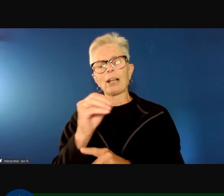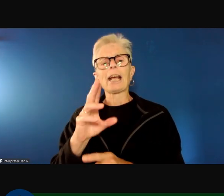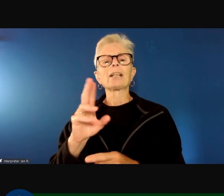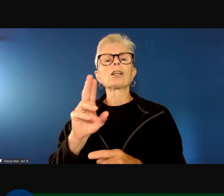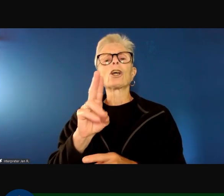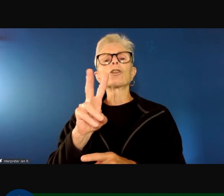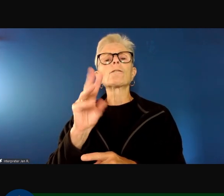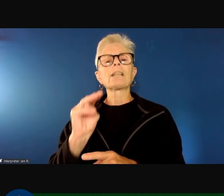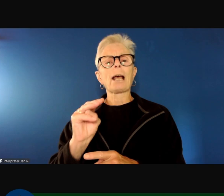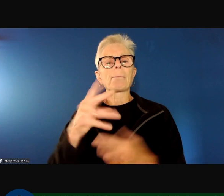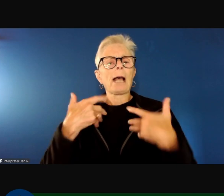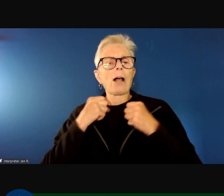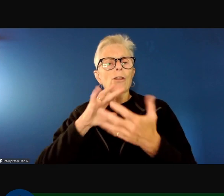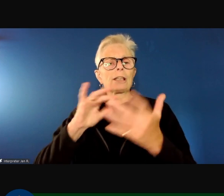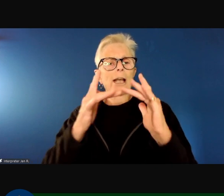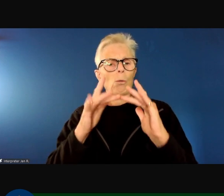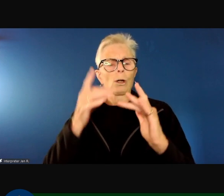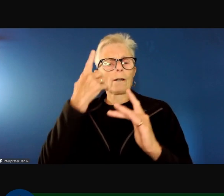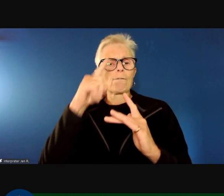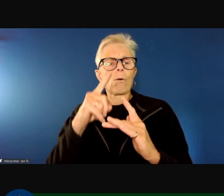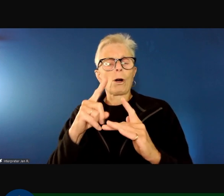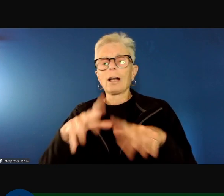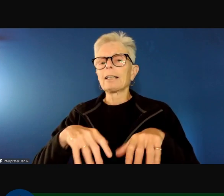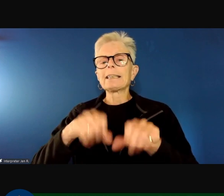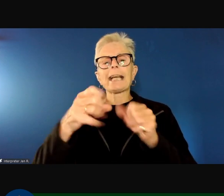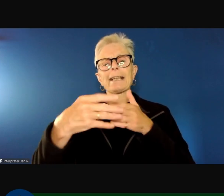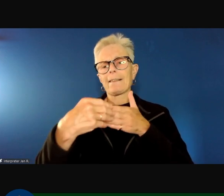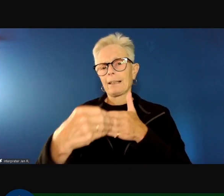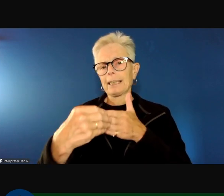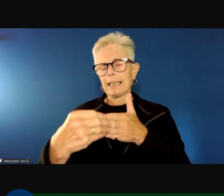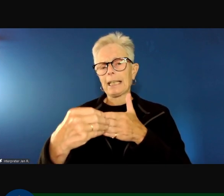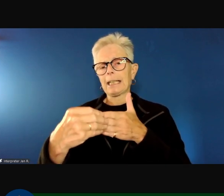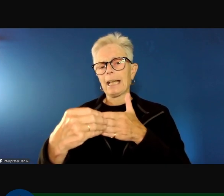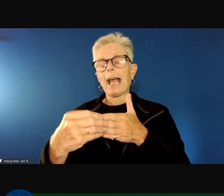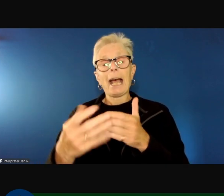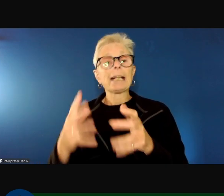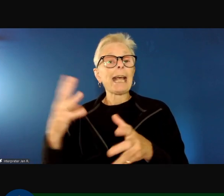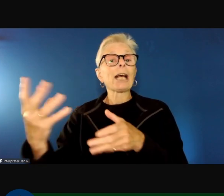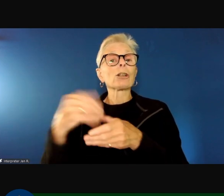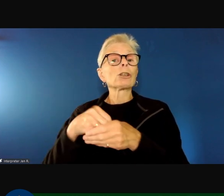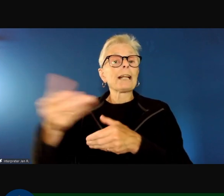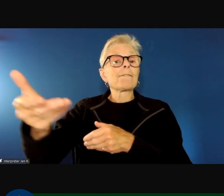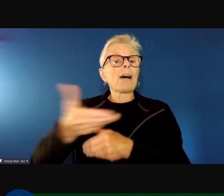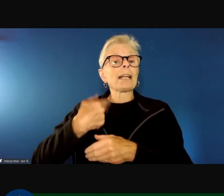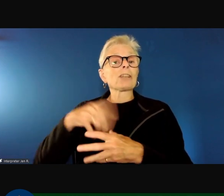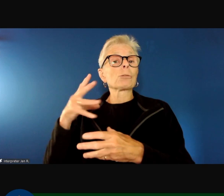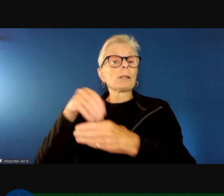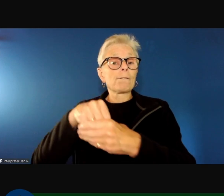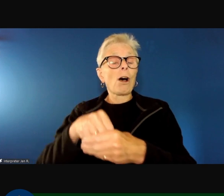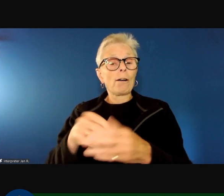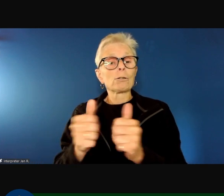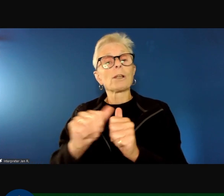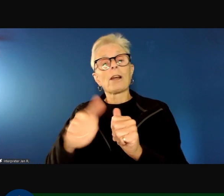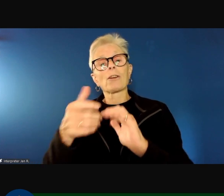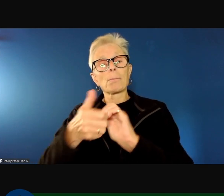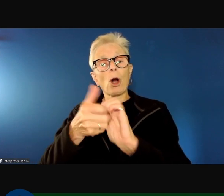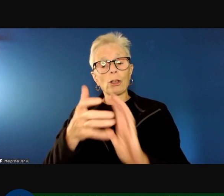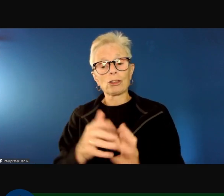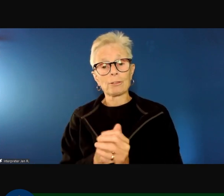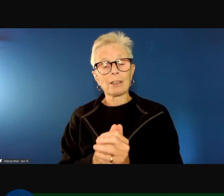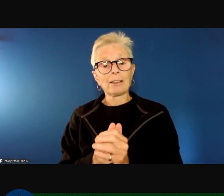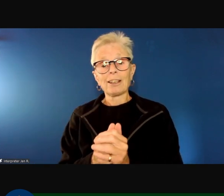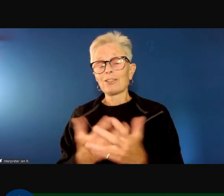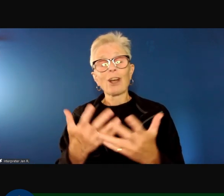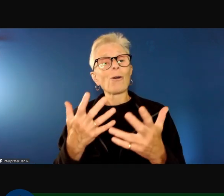for taking the lead in including us in the programming along with other partners. So